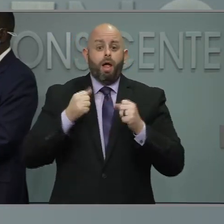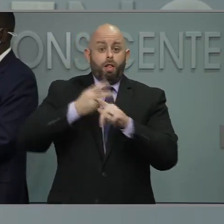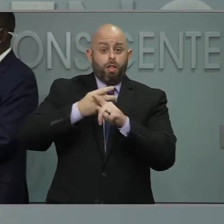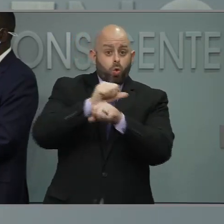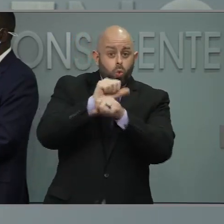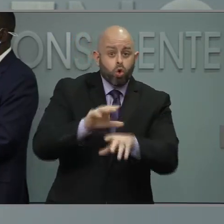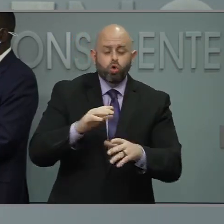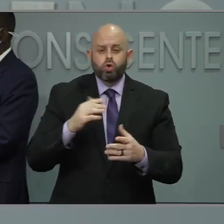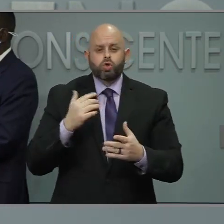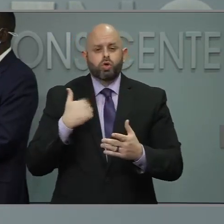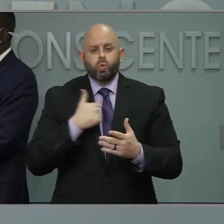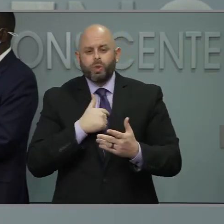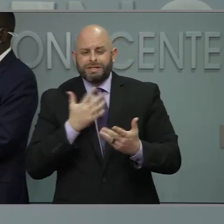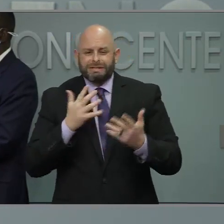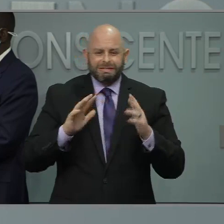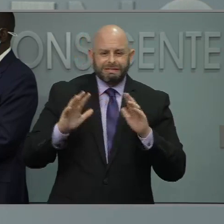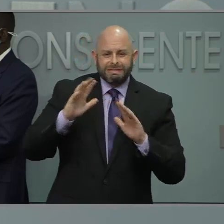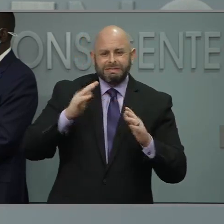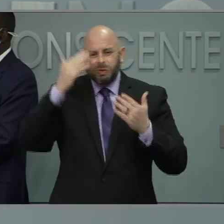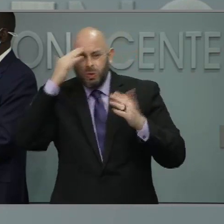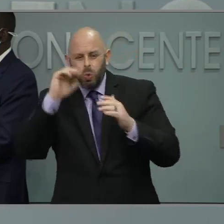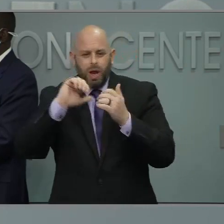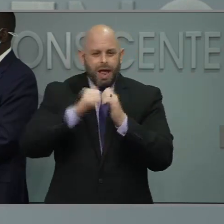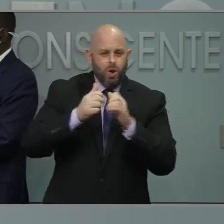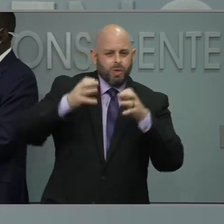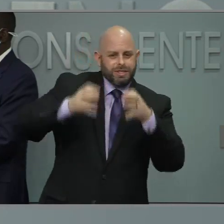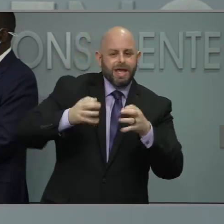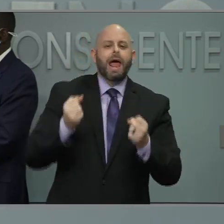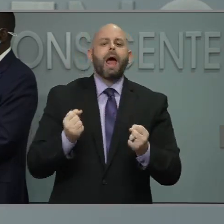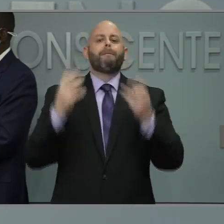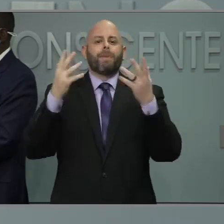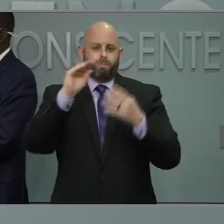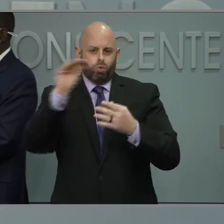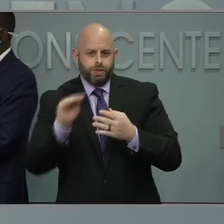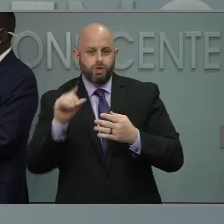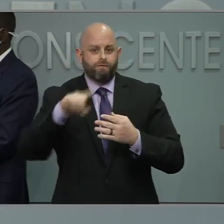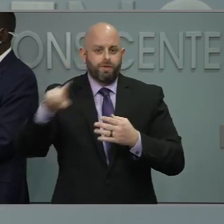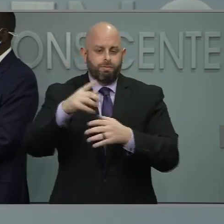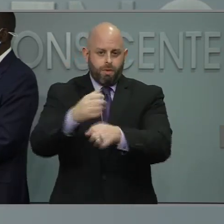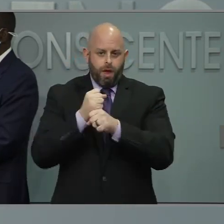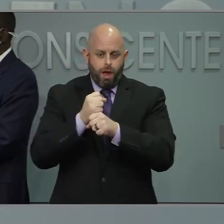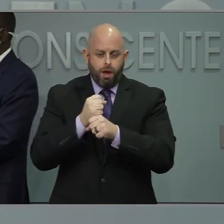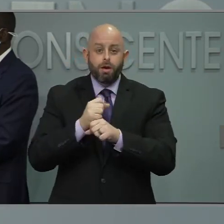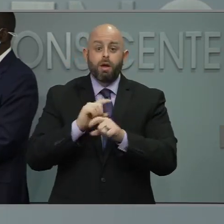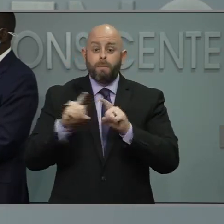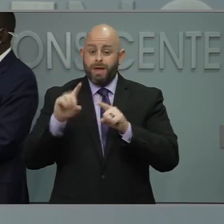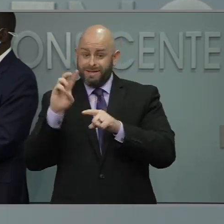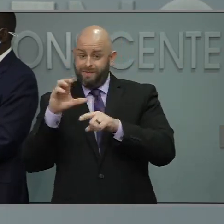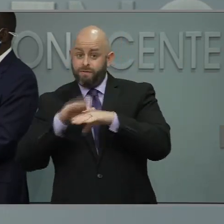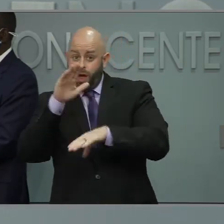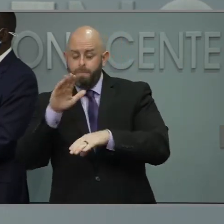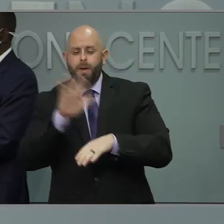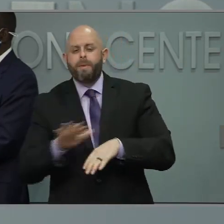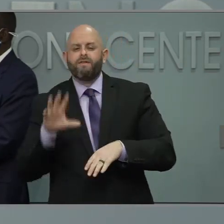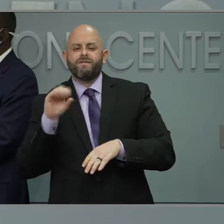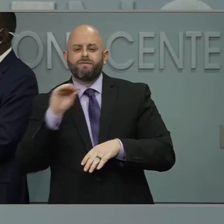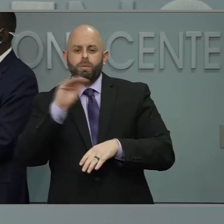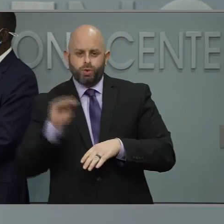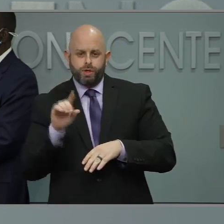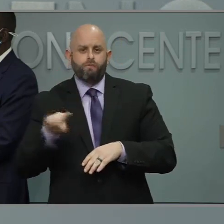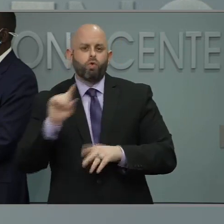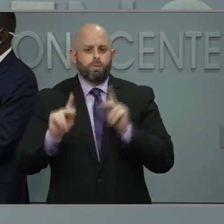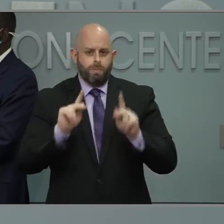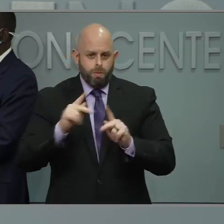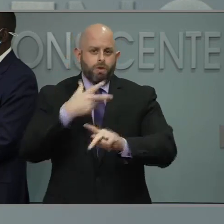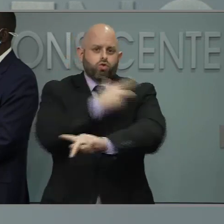of penetration. But it looks like we are about 50% into our 65 and older group of folks. So